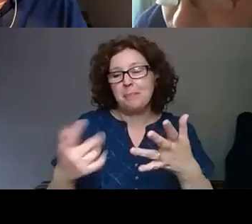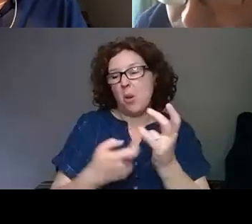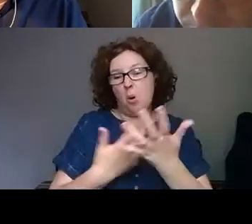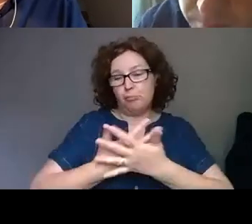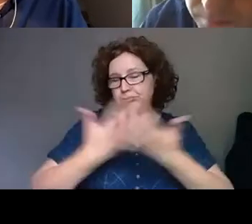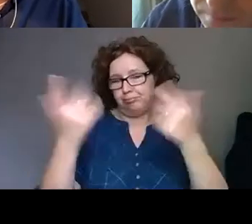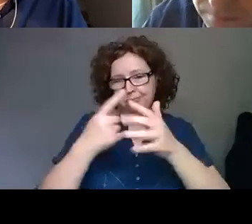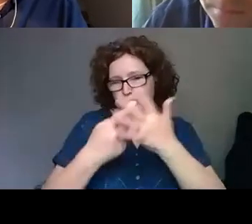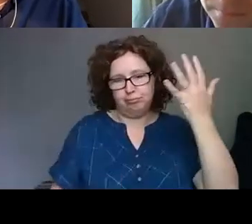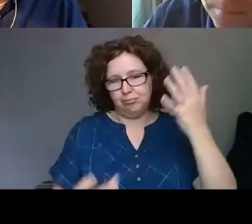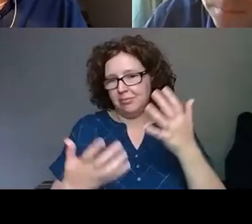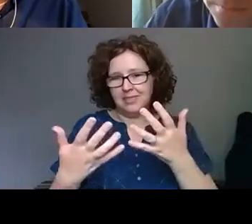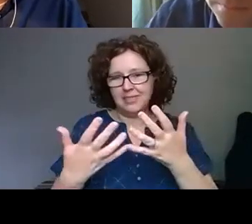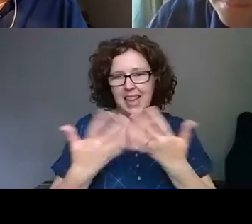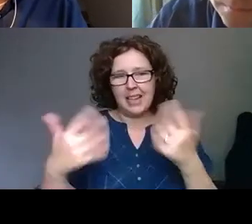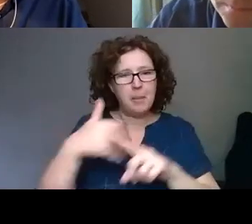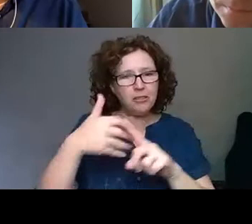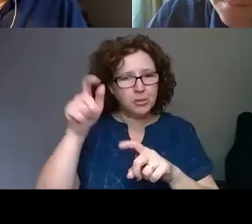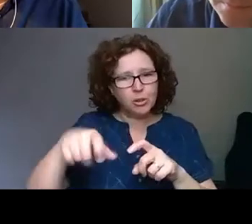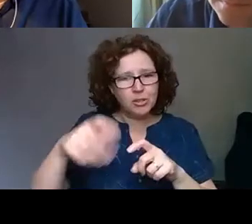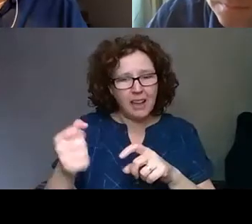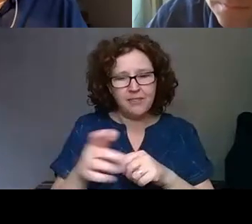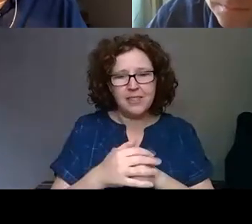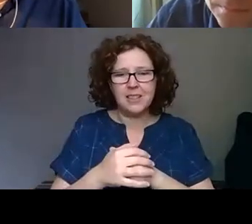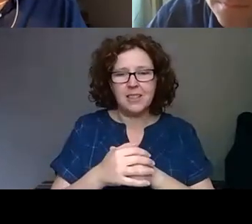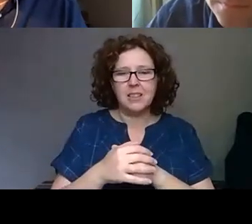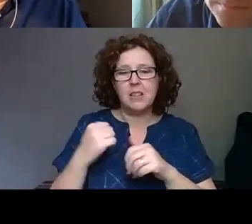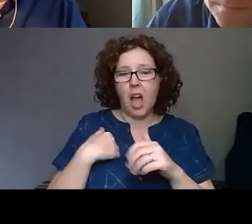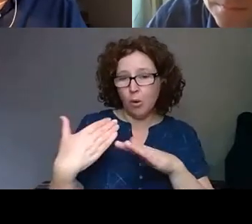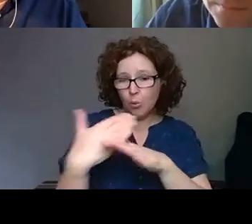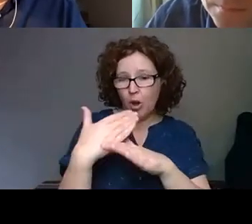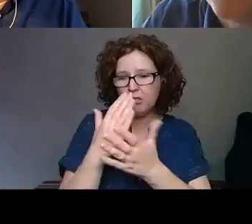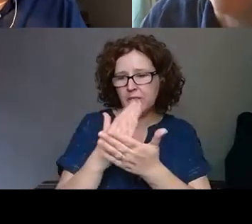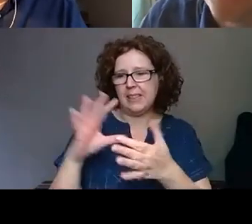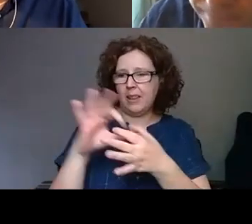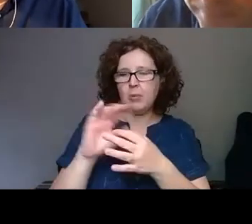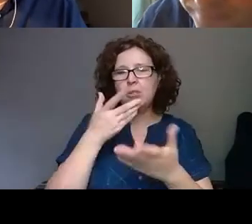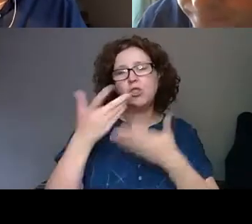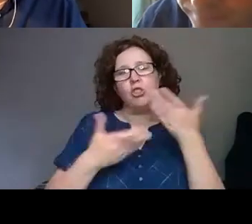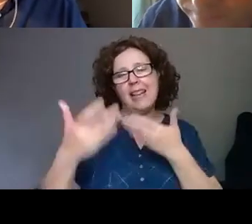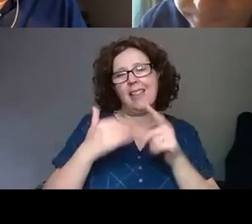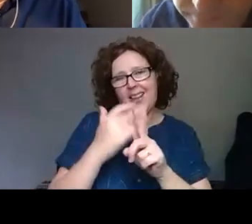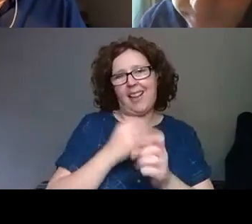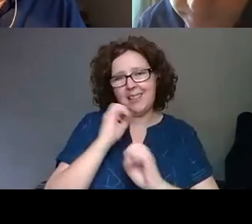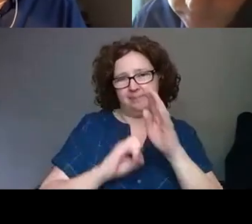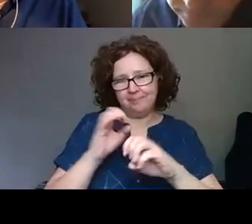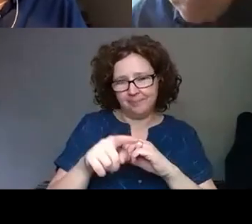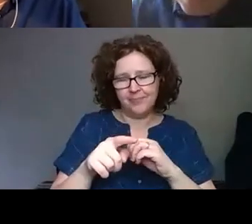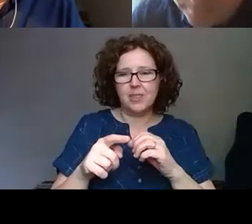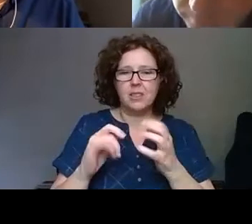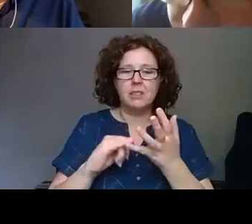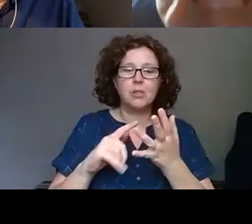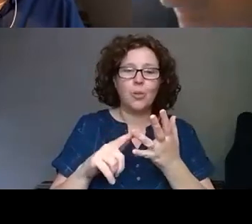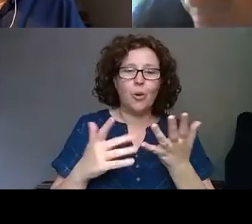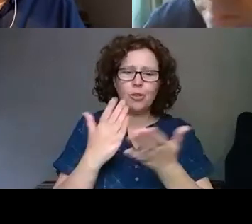other kind of background. Our work is very much about storytelling. So it's very important